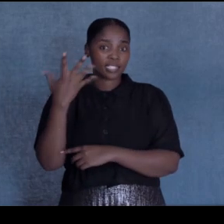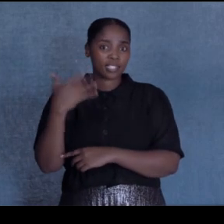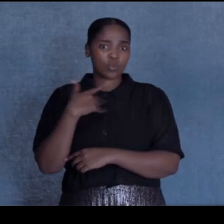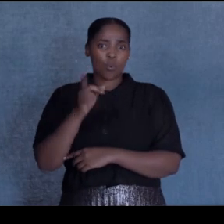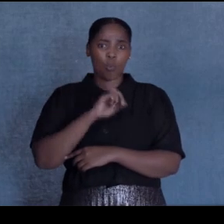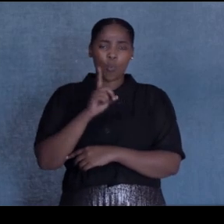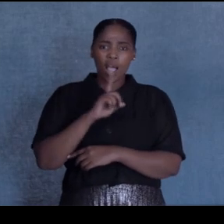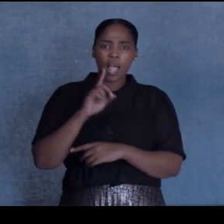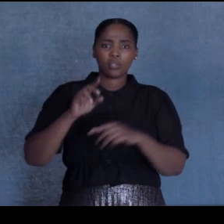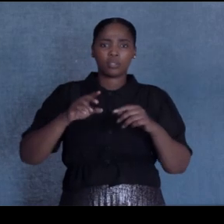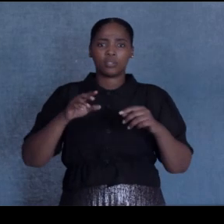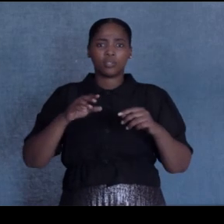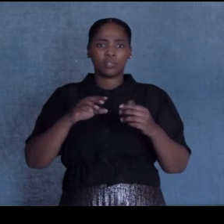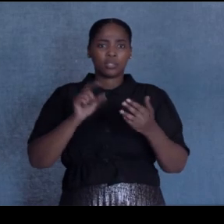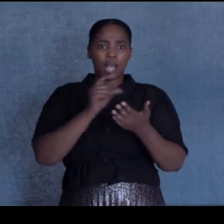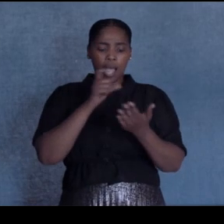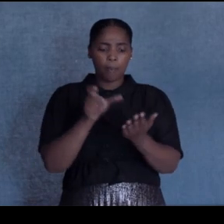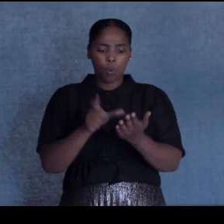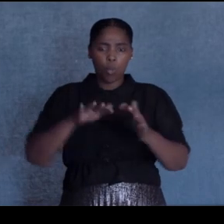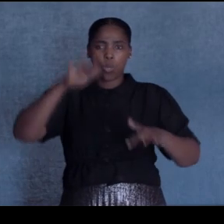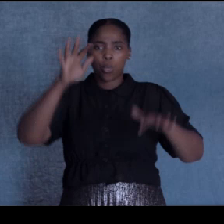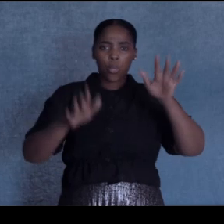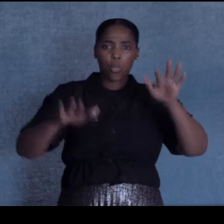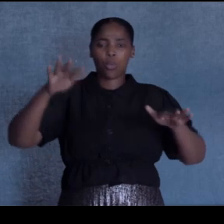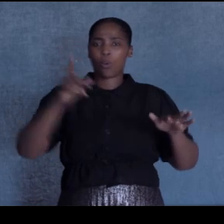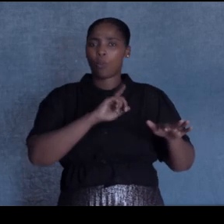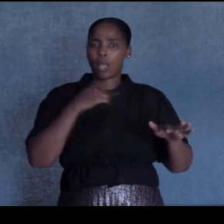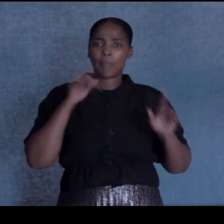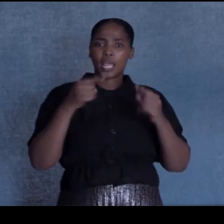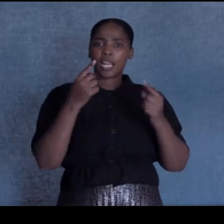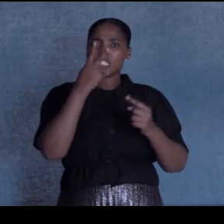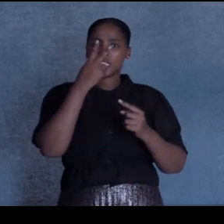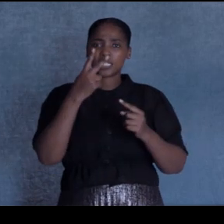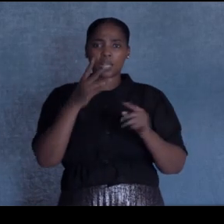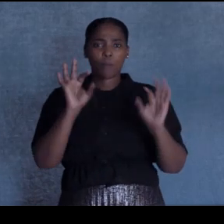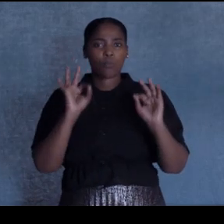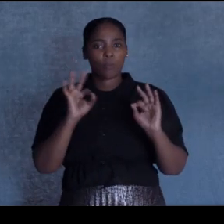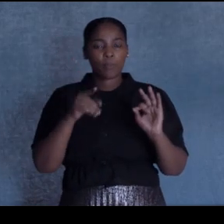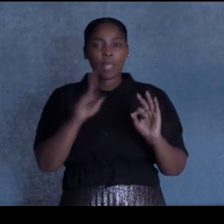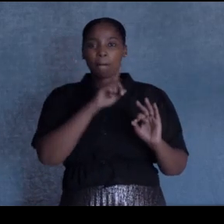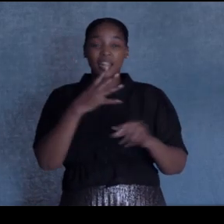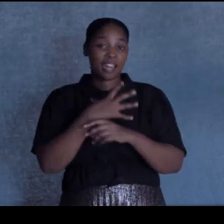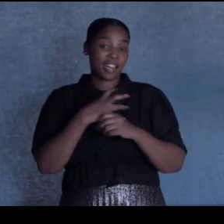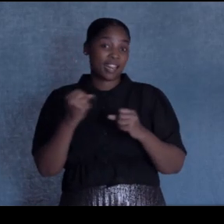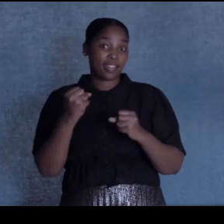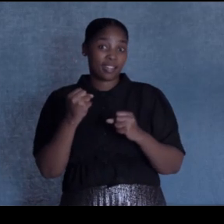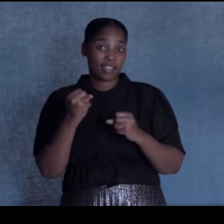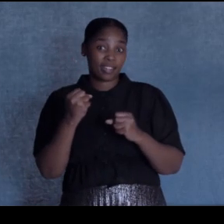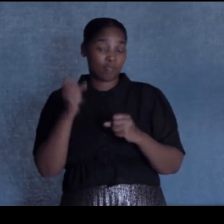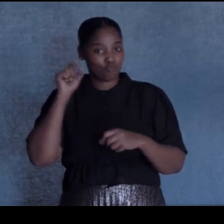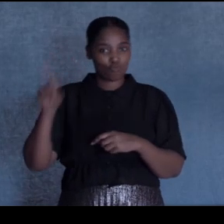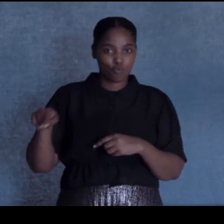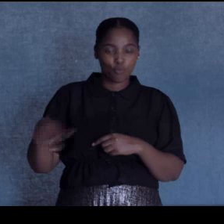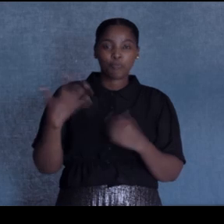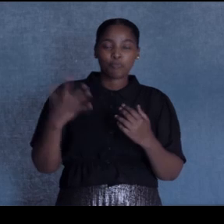upside down. I didn't even realize that I couldn't see the letters properly. But never mind. Few years